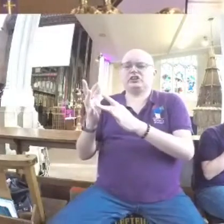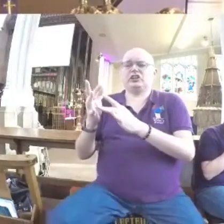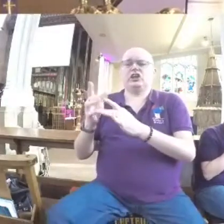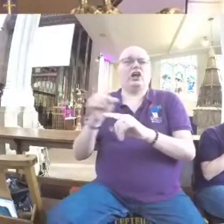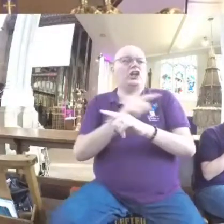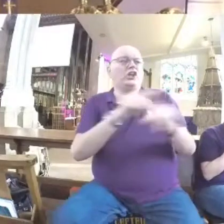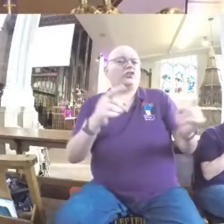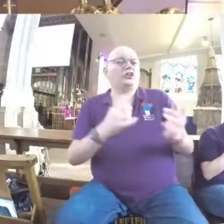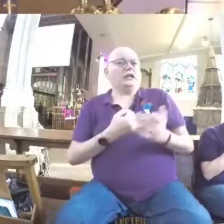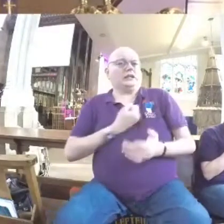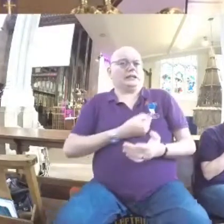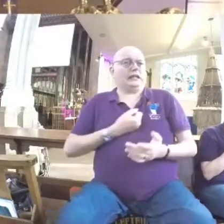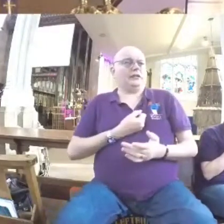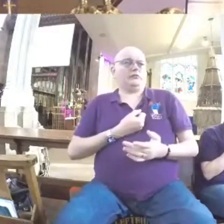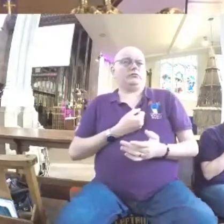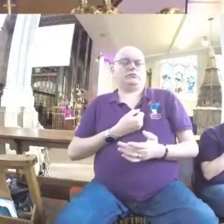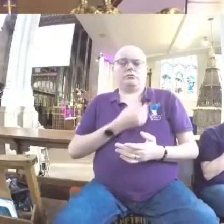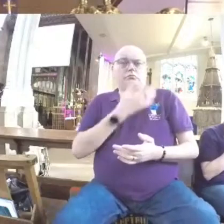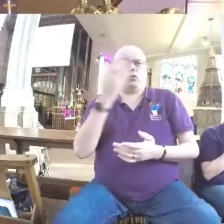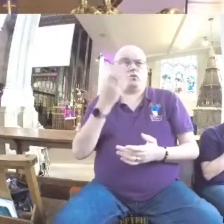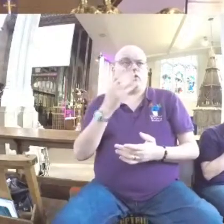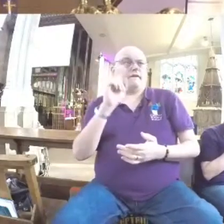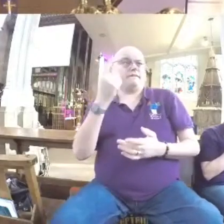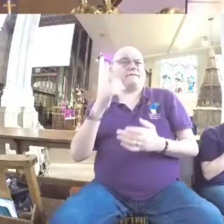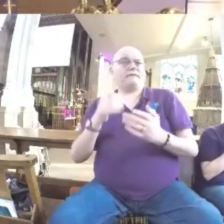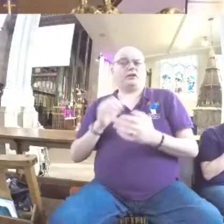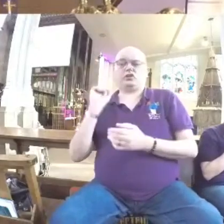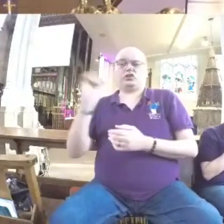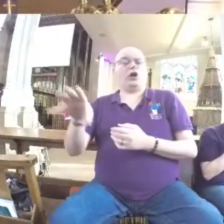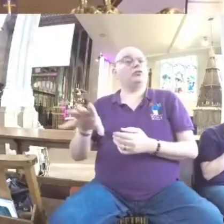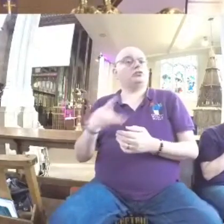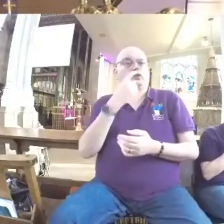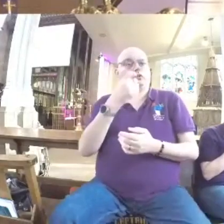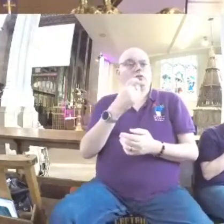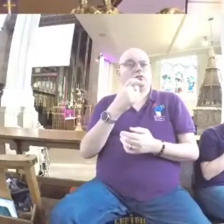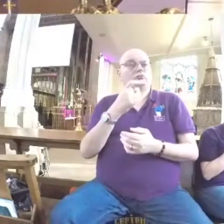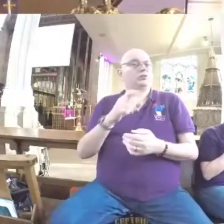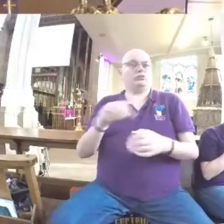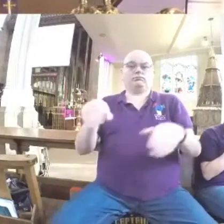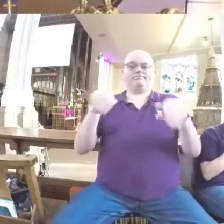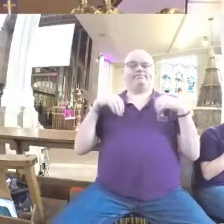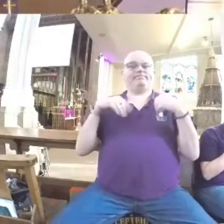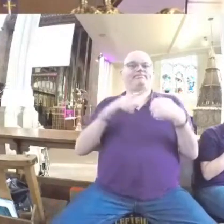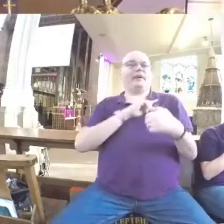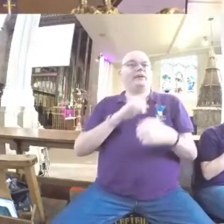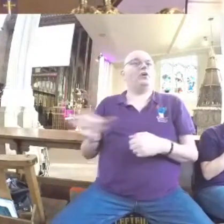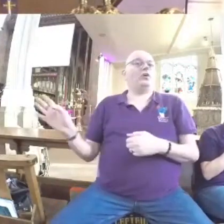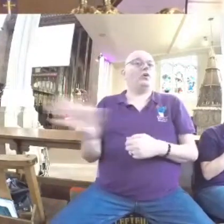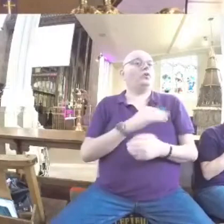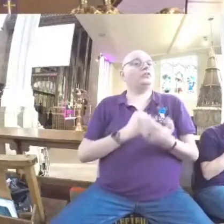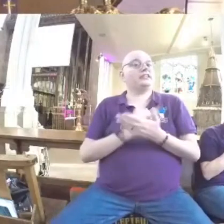those without sin should cast the first stone. And no one did. They were all sinners. And so are we.